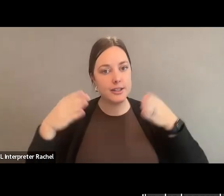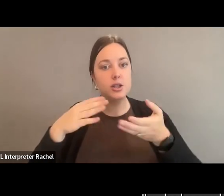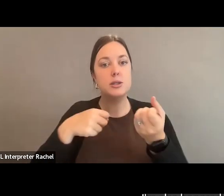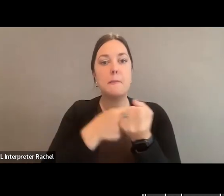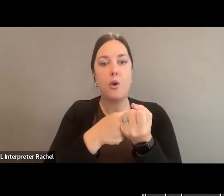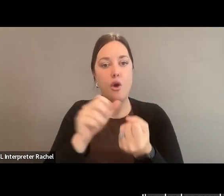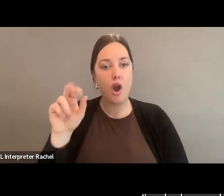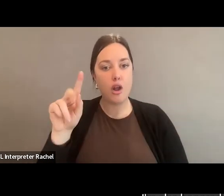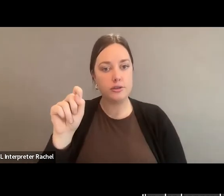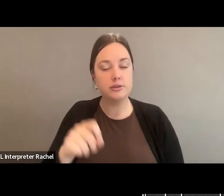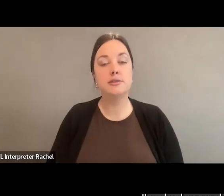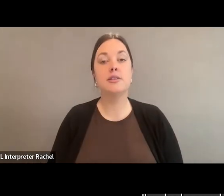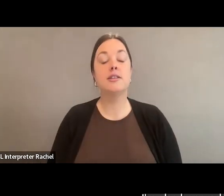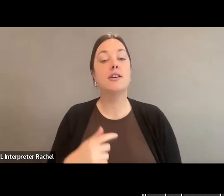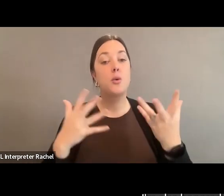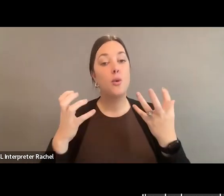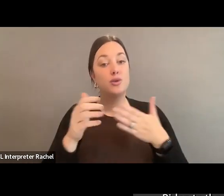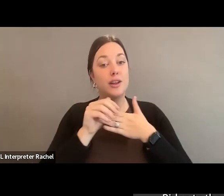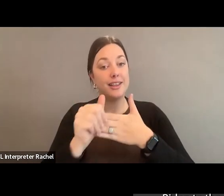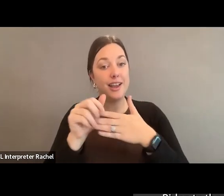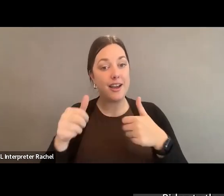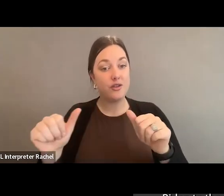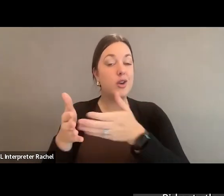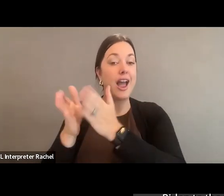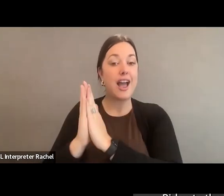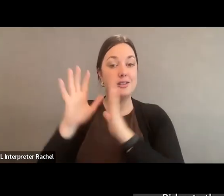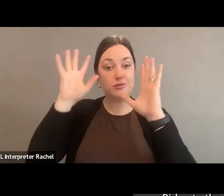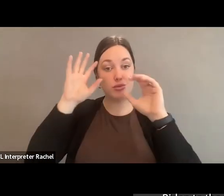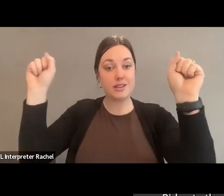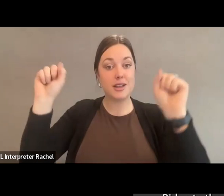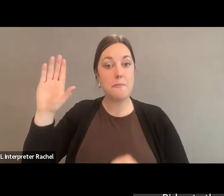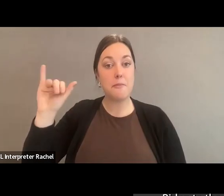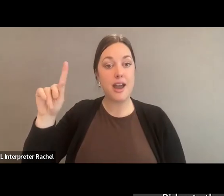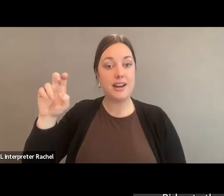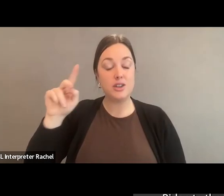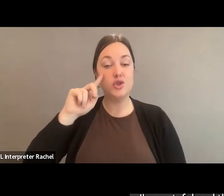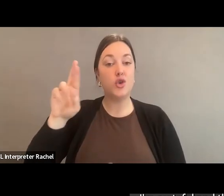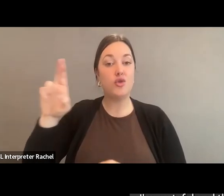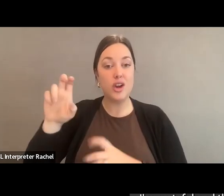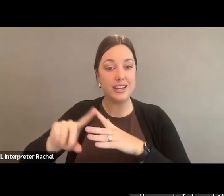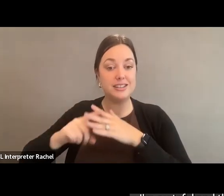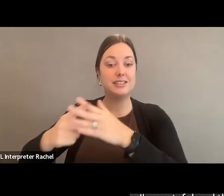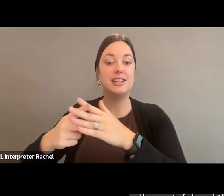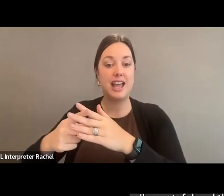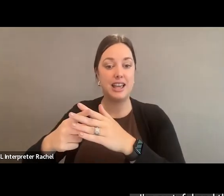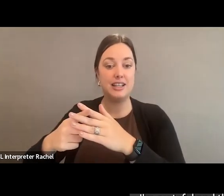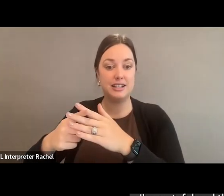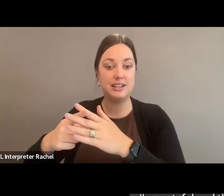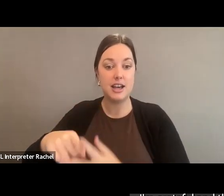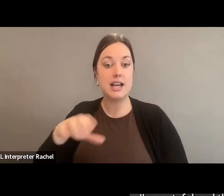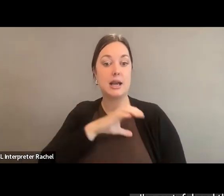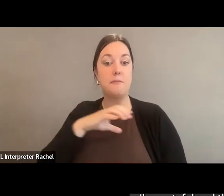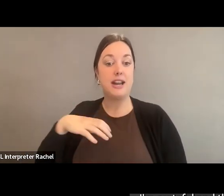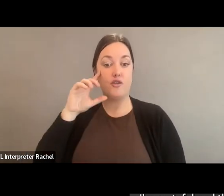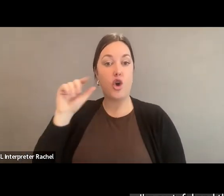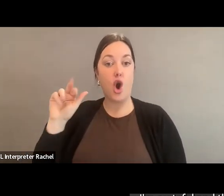also honored to have helped lead the effort asking President Biden to reinstate the President's Committee on Arts and Humanities. I'm grateful and thankful